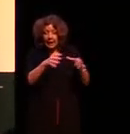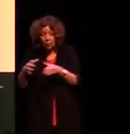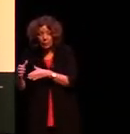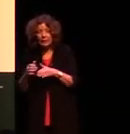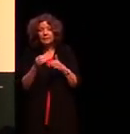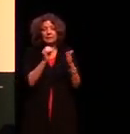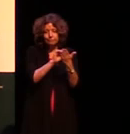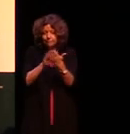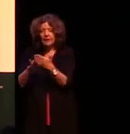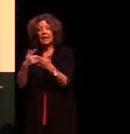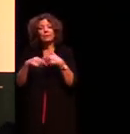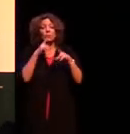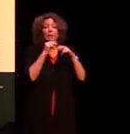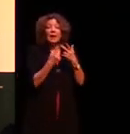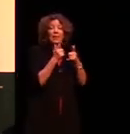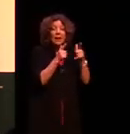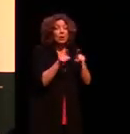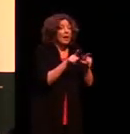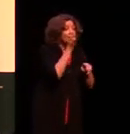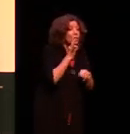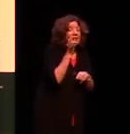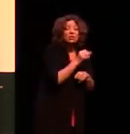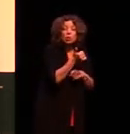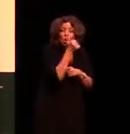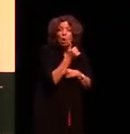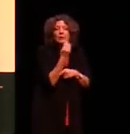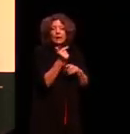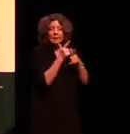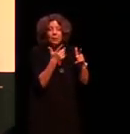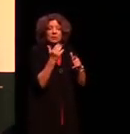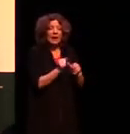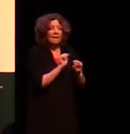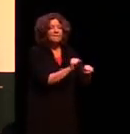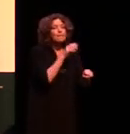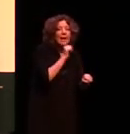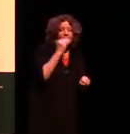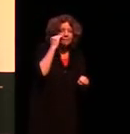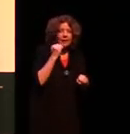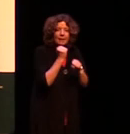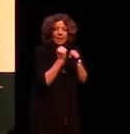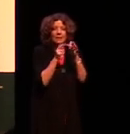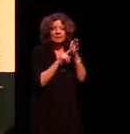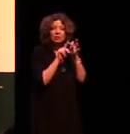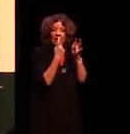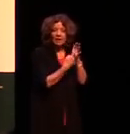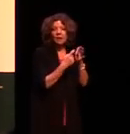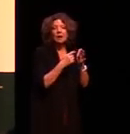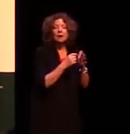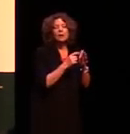encode if you speak other languages like French you'll know that some languages have gender for example that you need to express